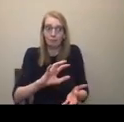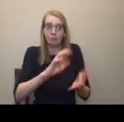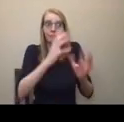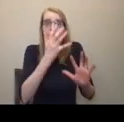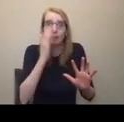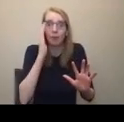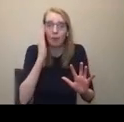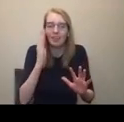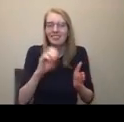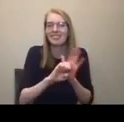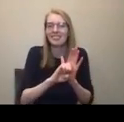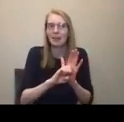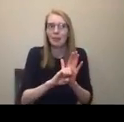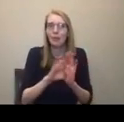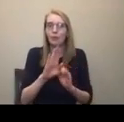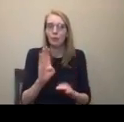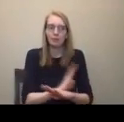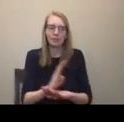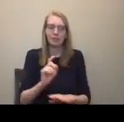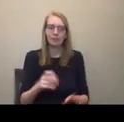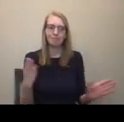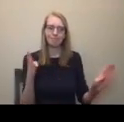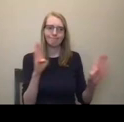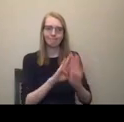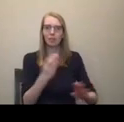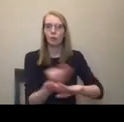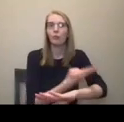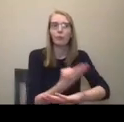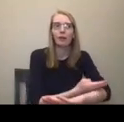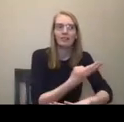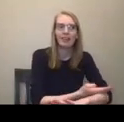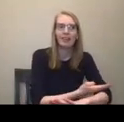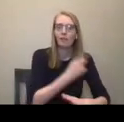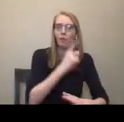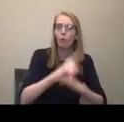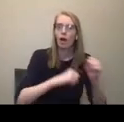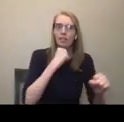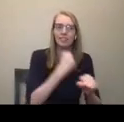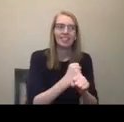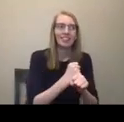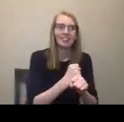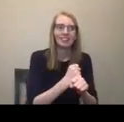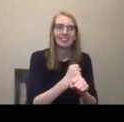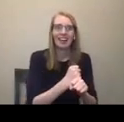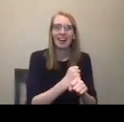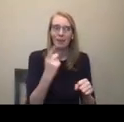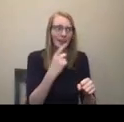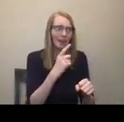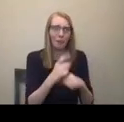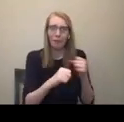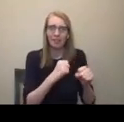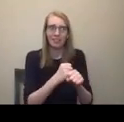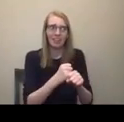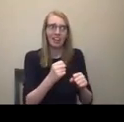renovate, but the year of lost revenue would cause the business to close, then you have to put a limit on the accommodations that are being